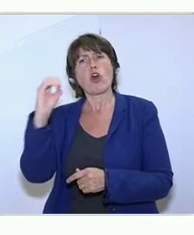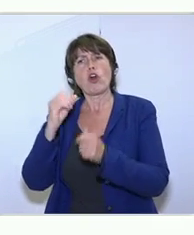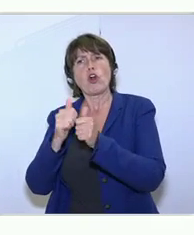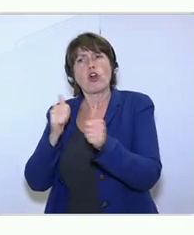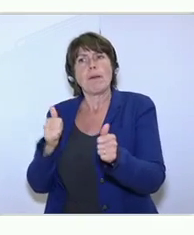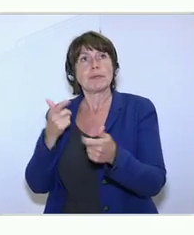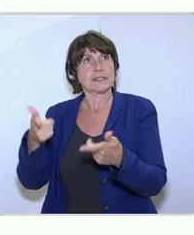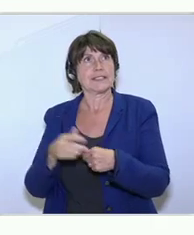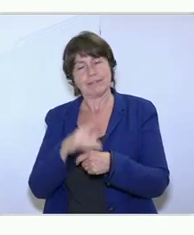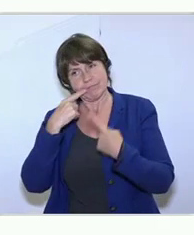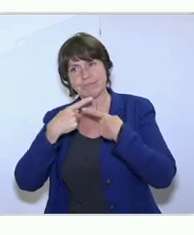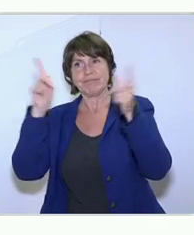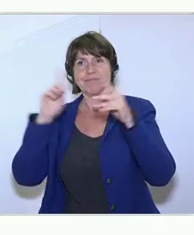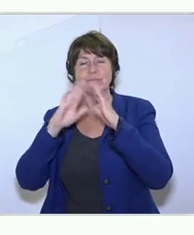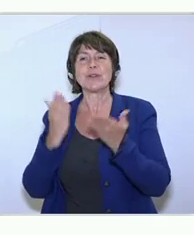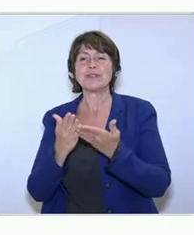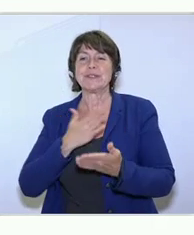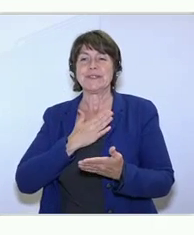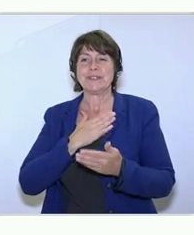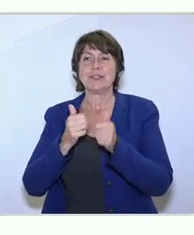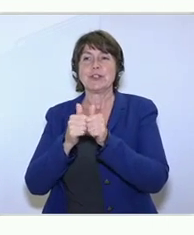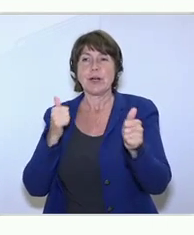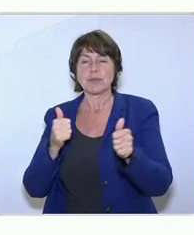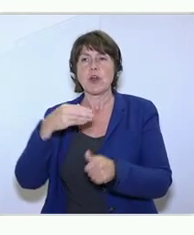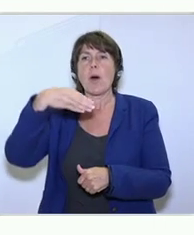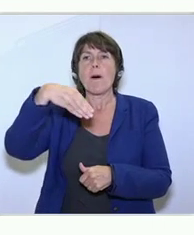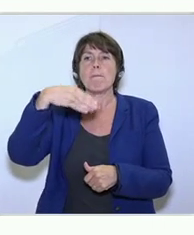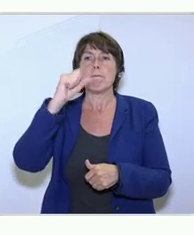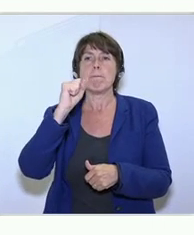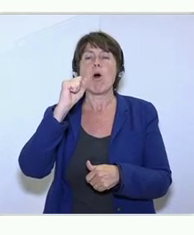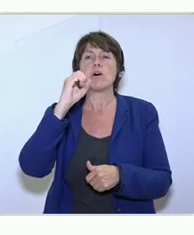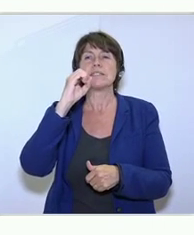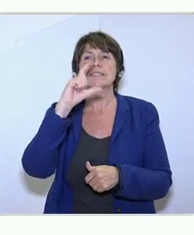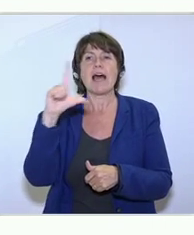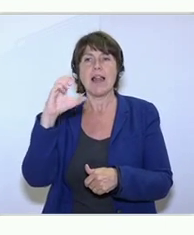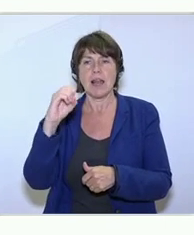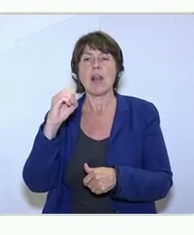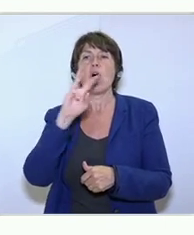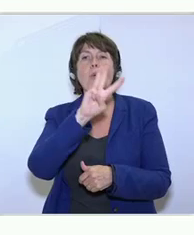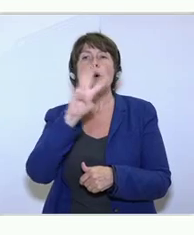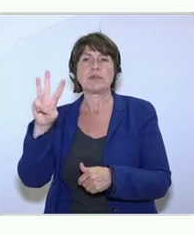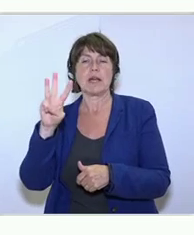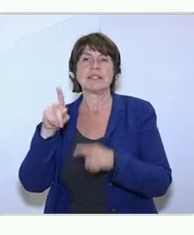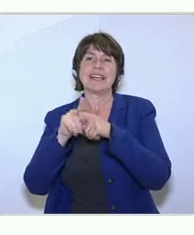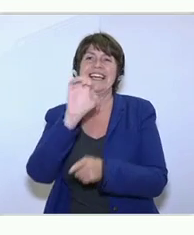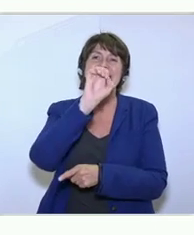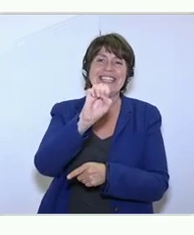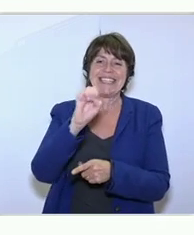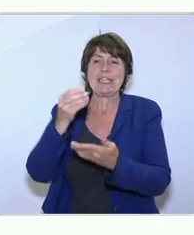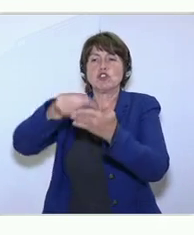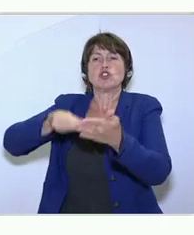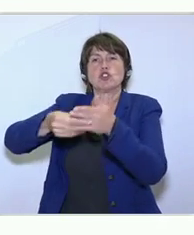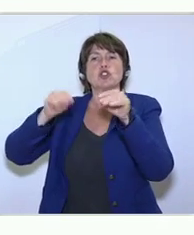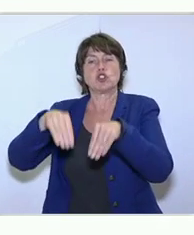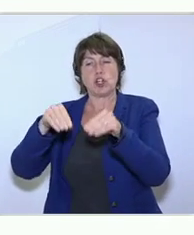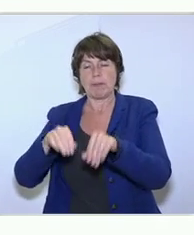advertise it to the world. My company is Mosello website and e-shop building service that enables